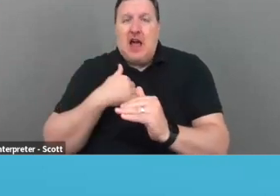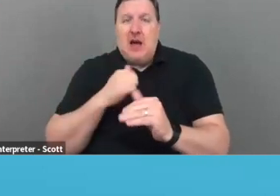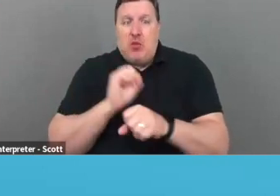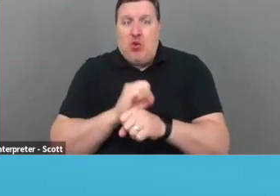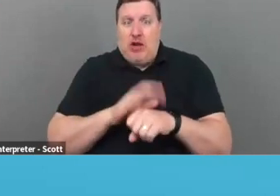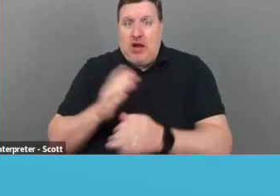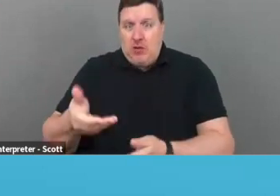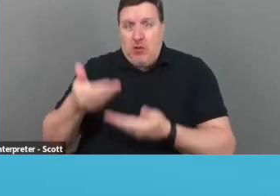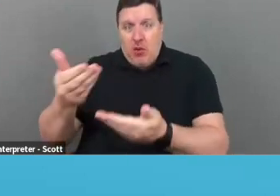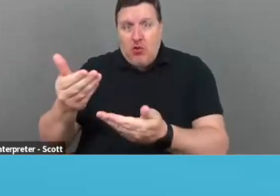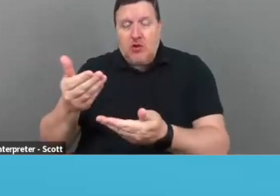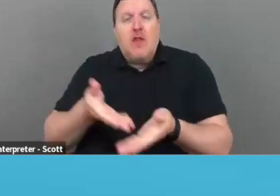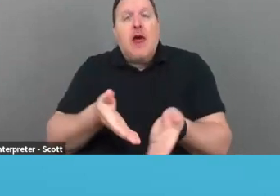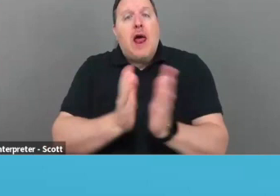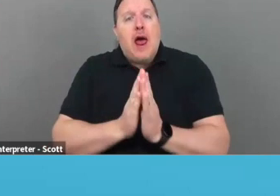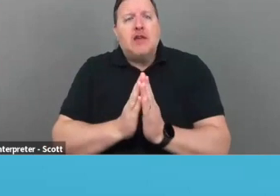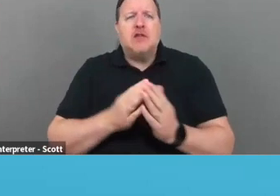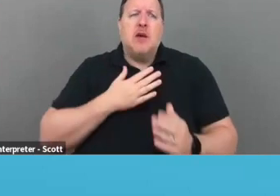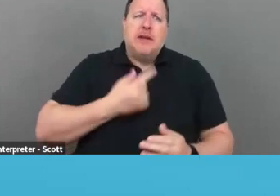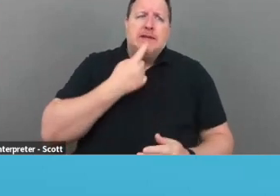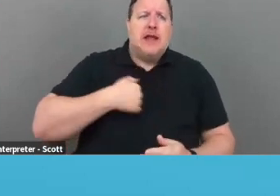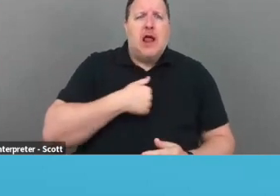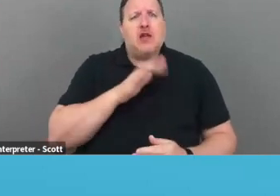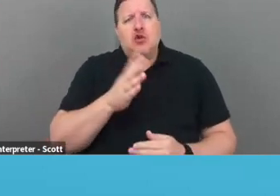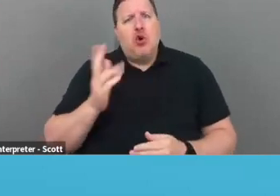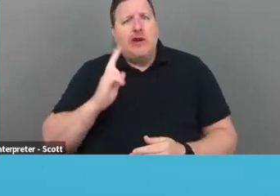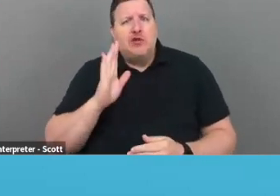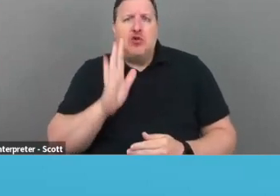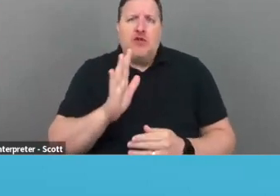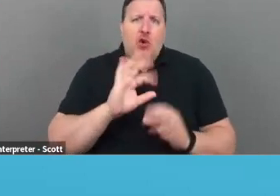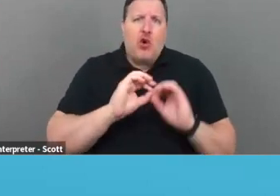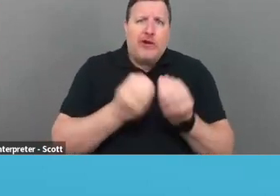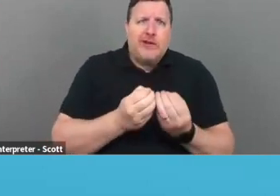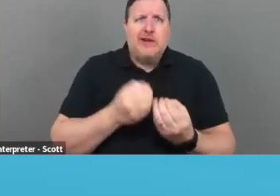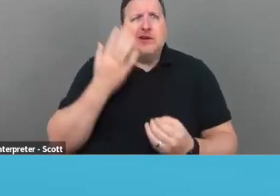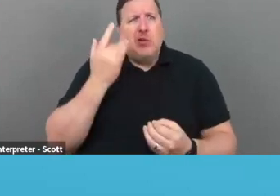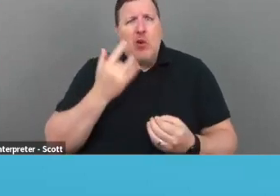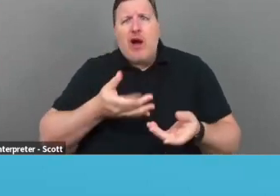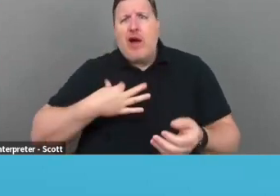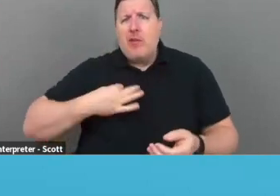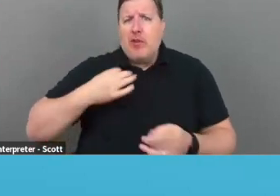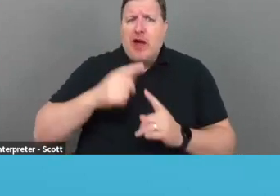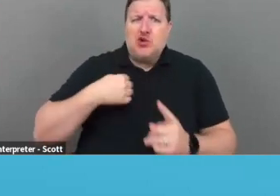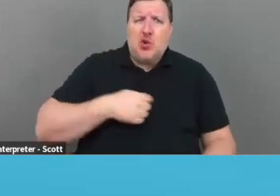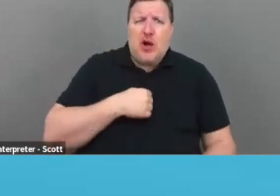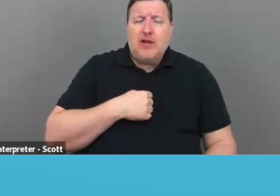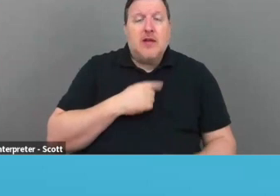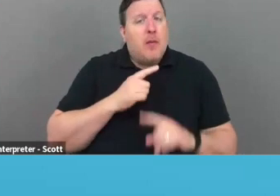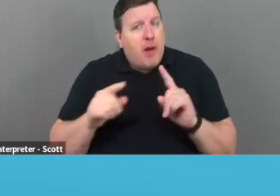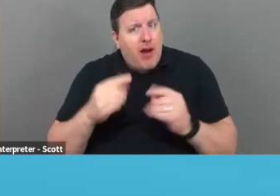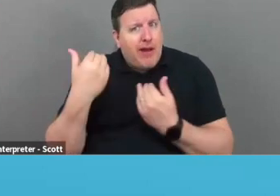for the history of your organization, your mission, and why you're applying to them in 750 characters.